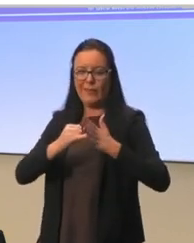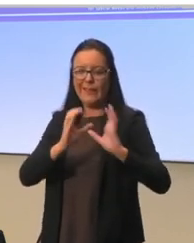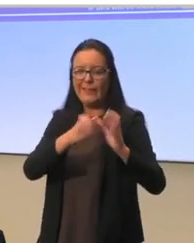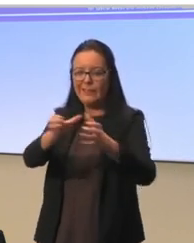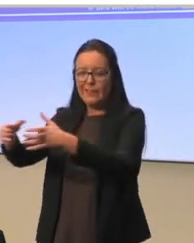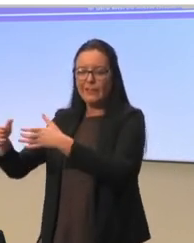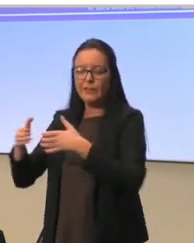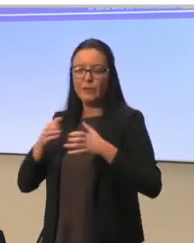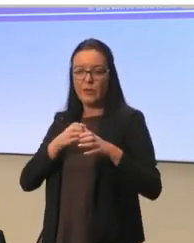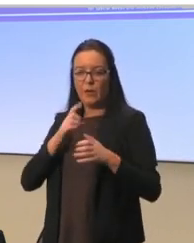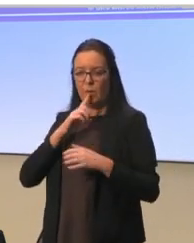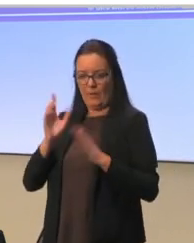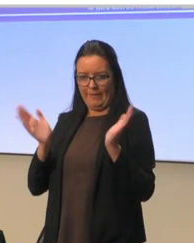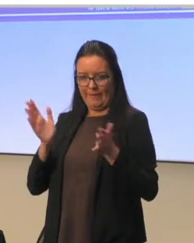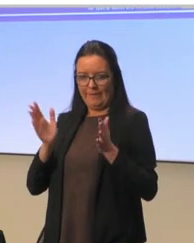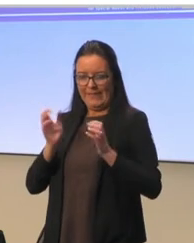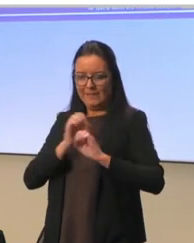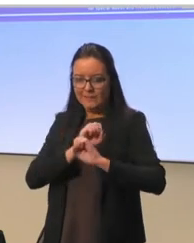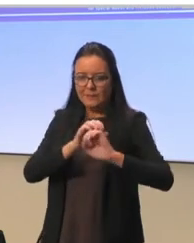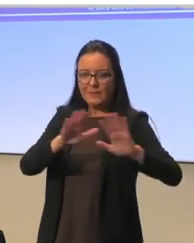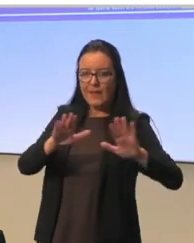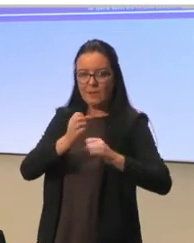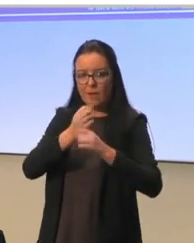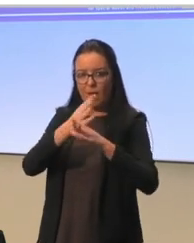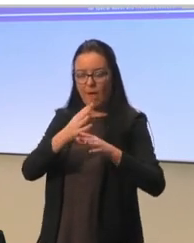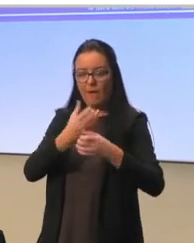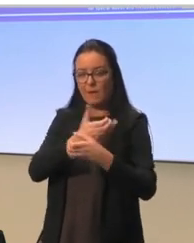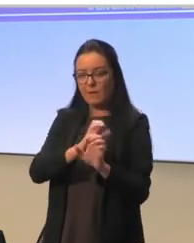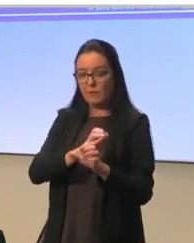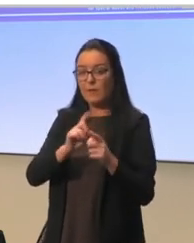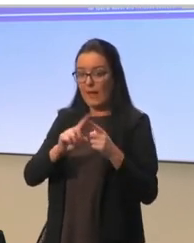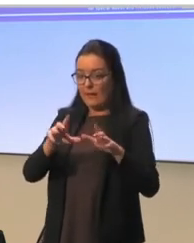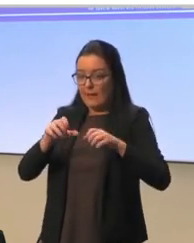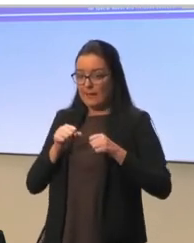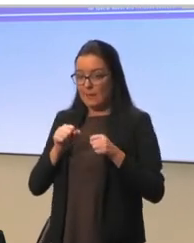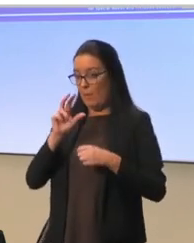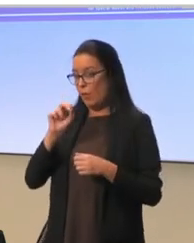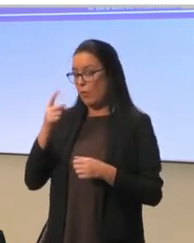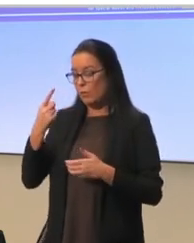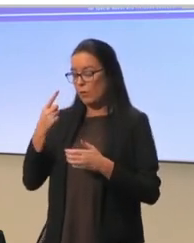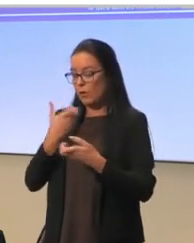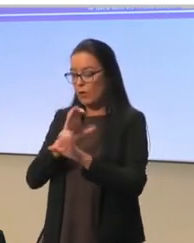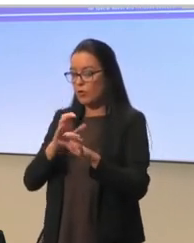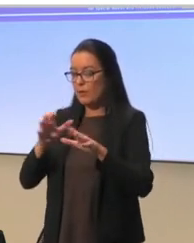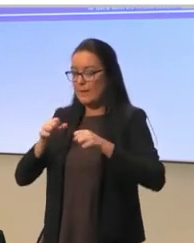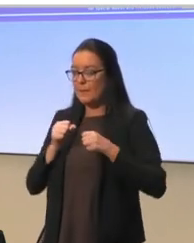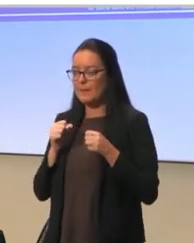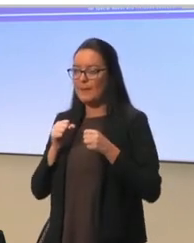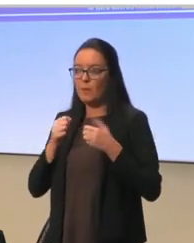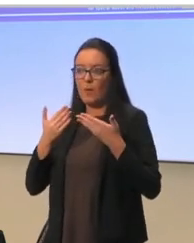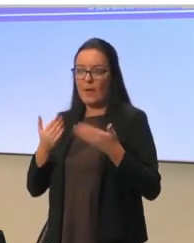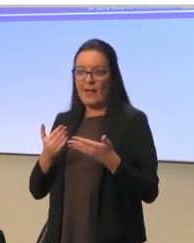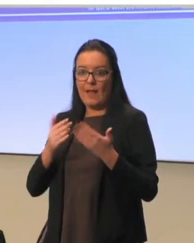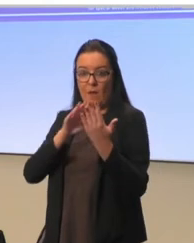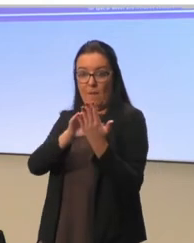has been sent out to all the countries, and it was discussed, and it was accepted by all the 31 countries. So, now this small group of six countries